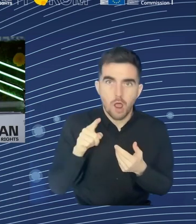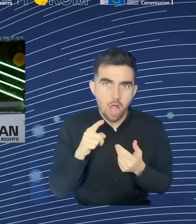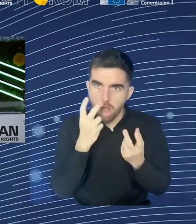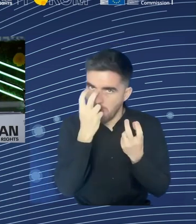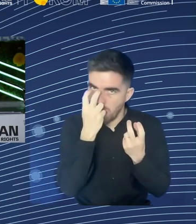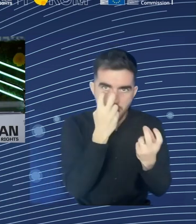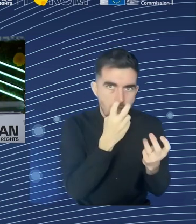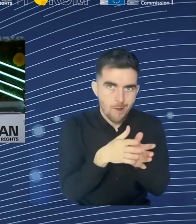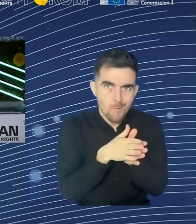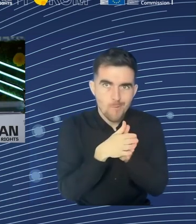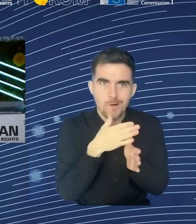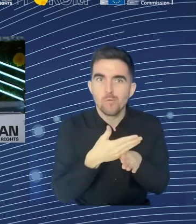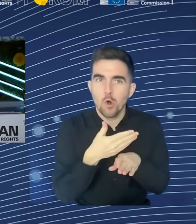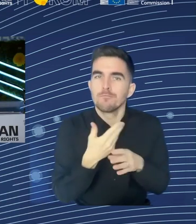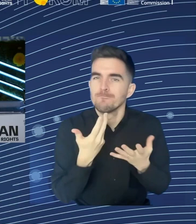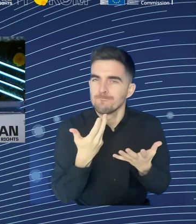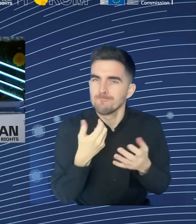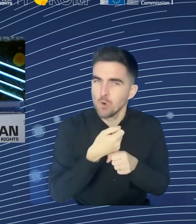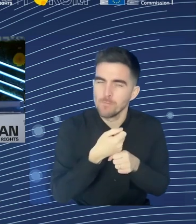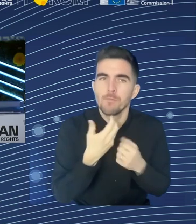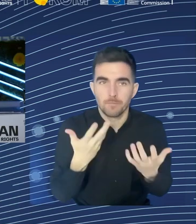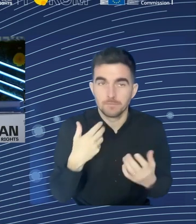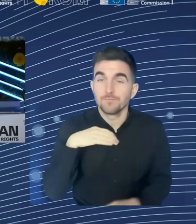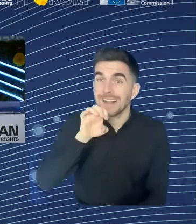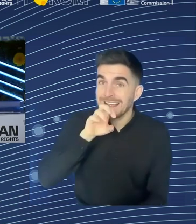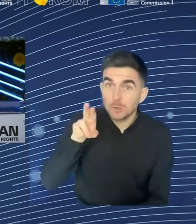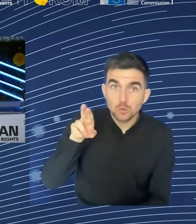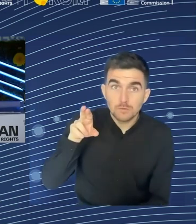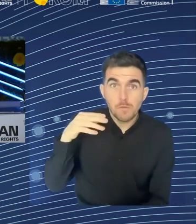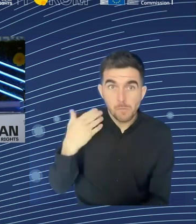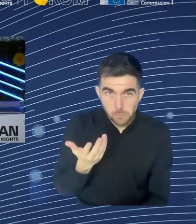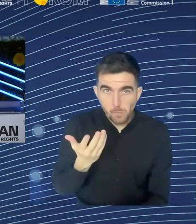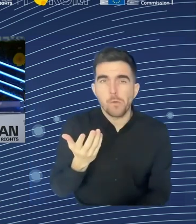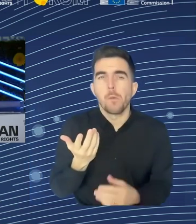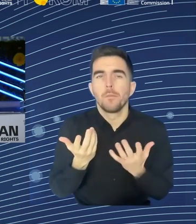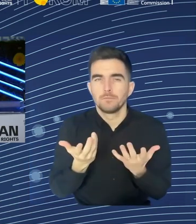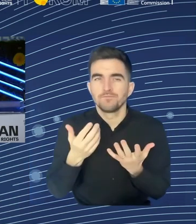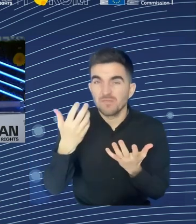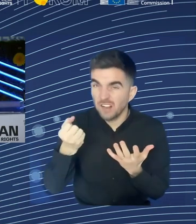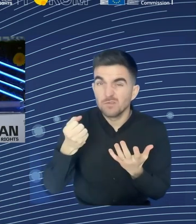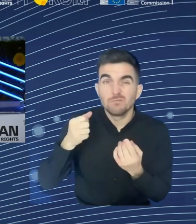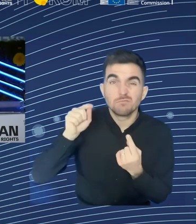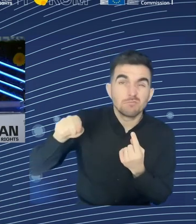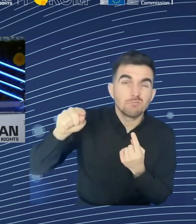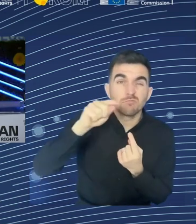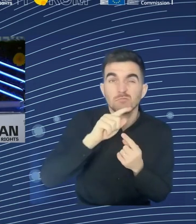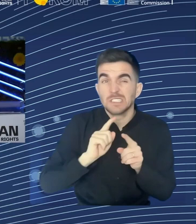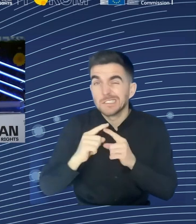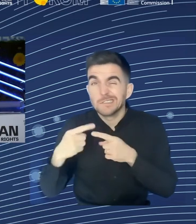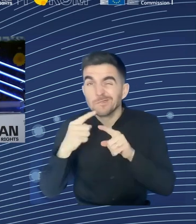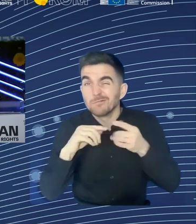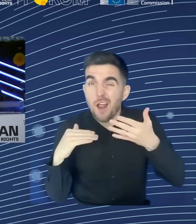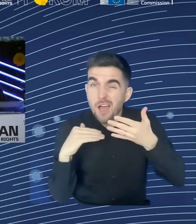November, after it was previously adopted, and discussions have been going on. We have a work-life balance directive.